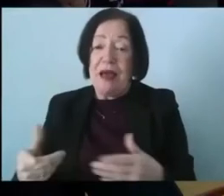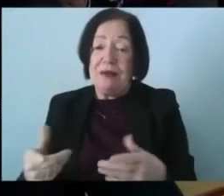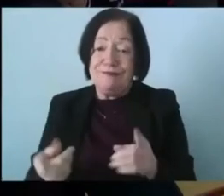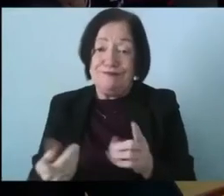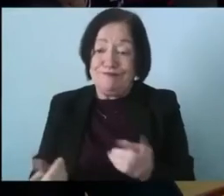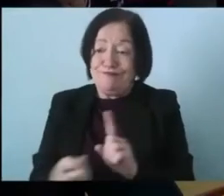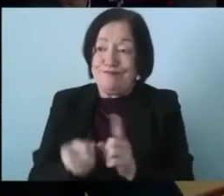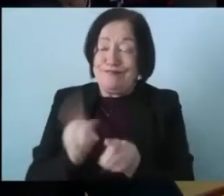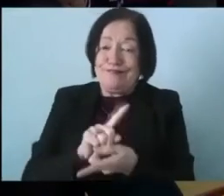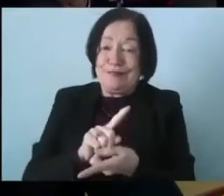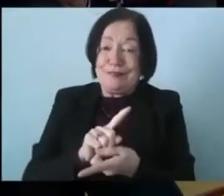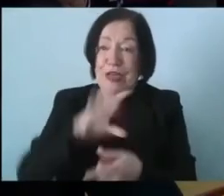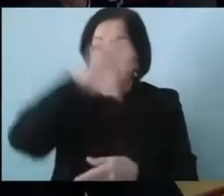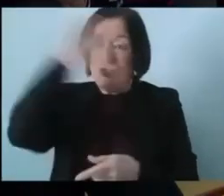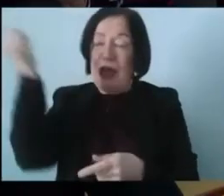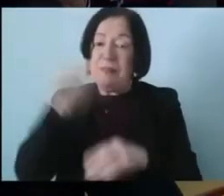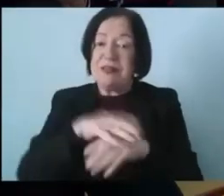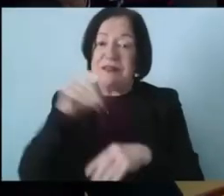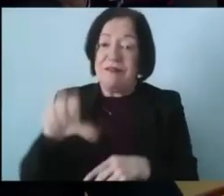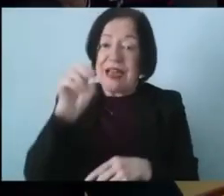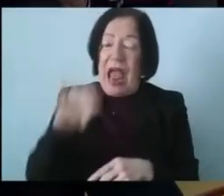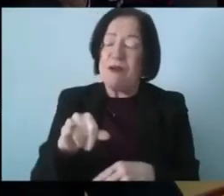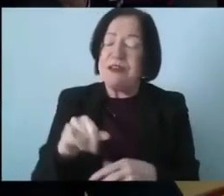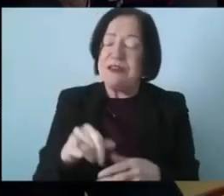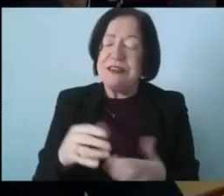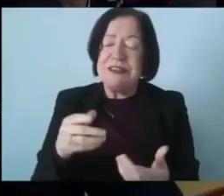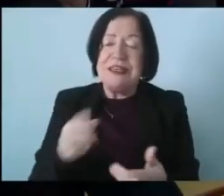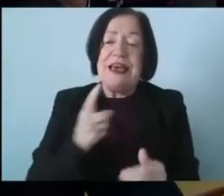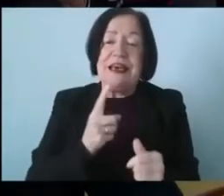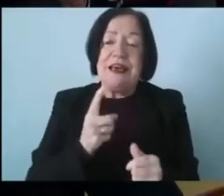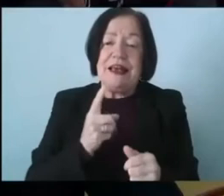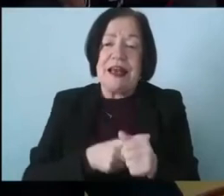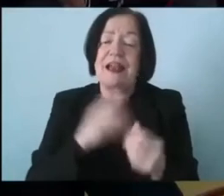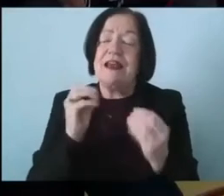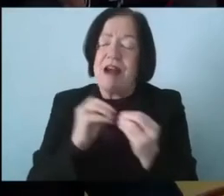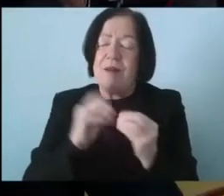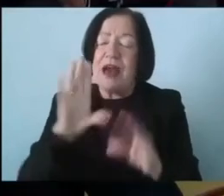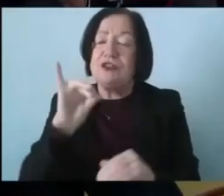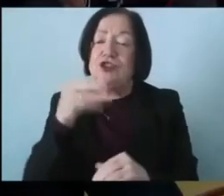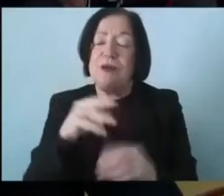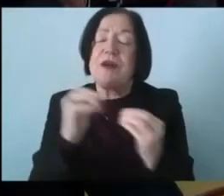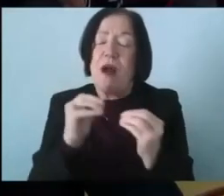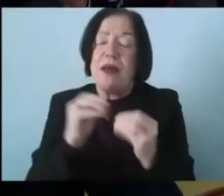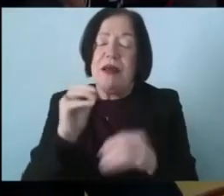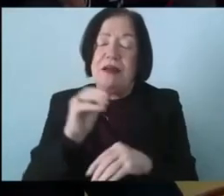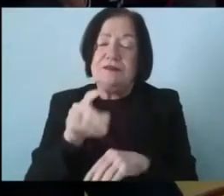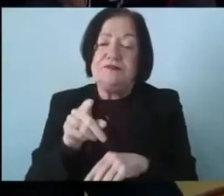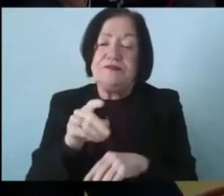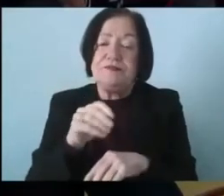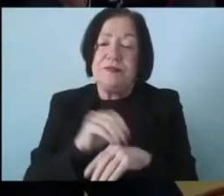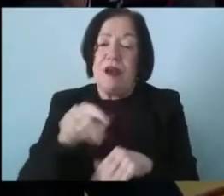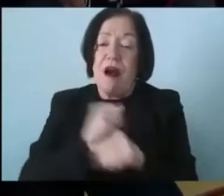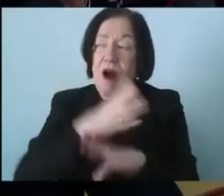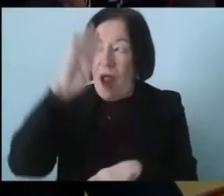uh champions of the of the county so again just a comment on that and jim comment on the all